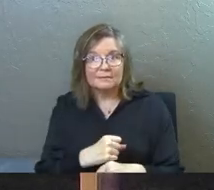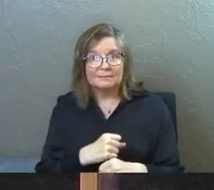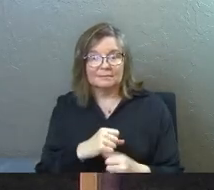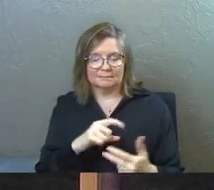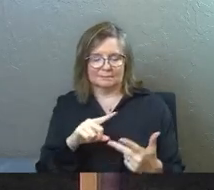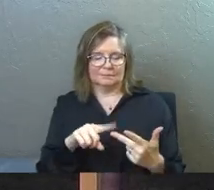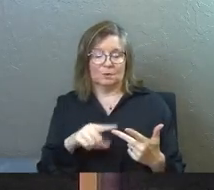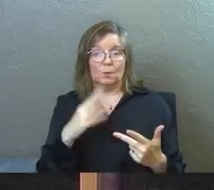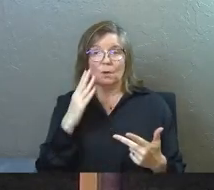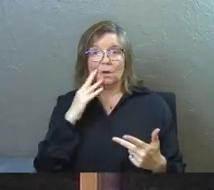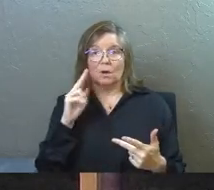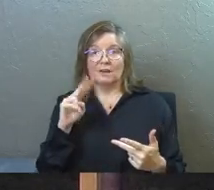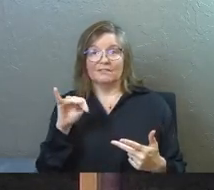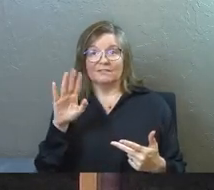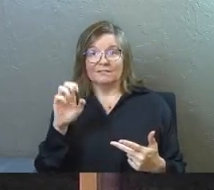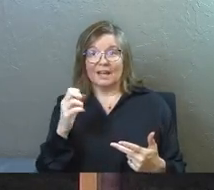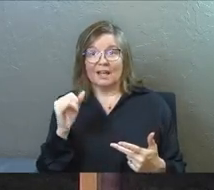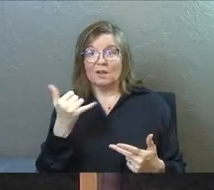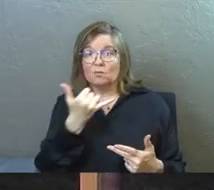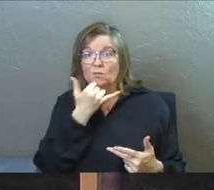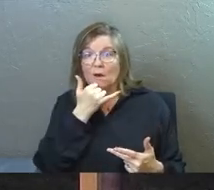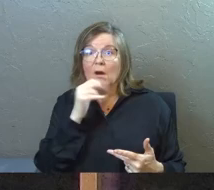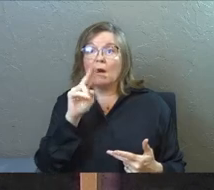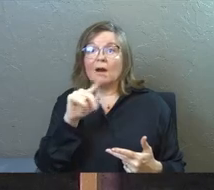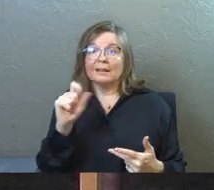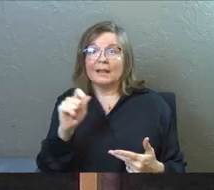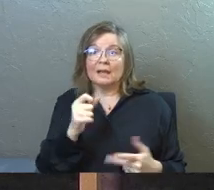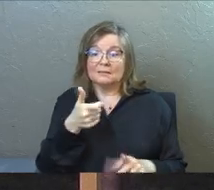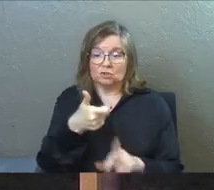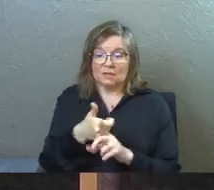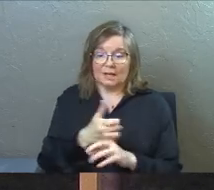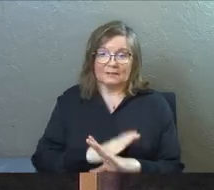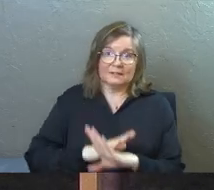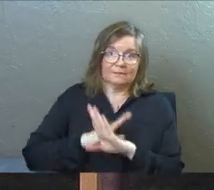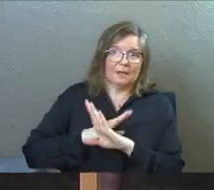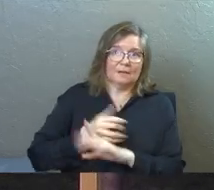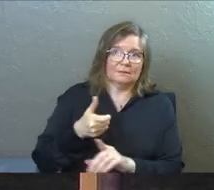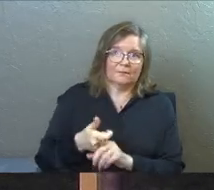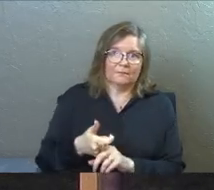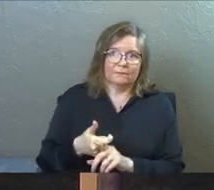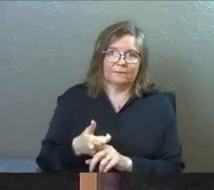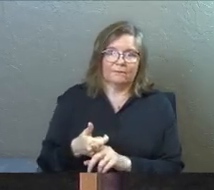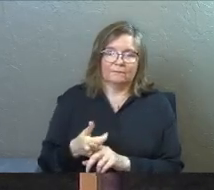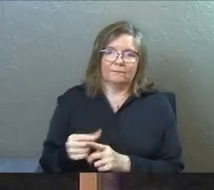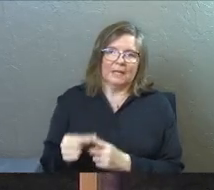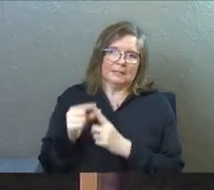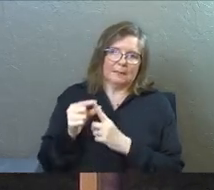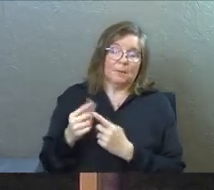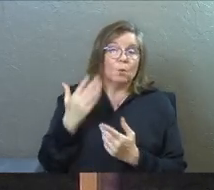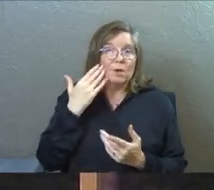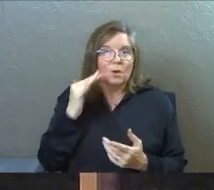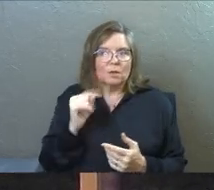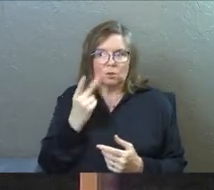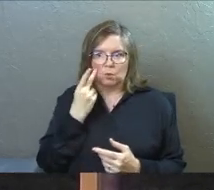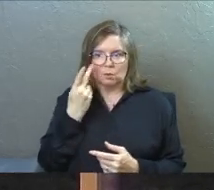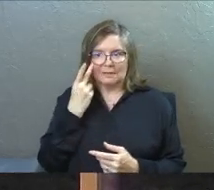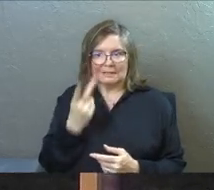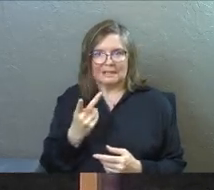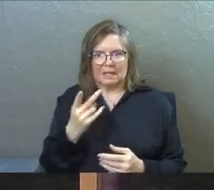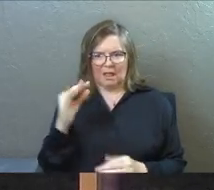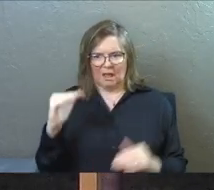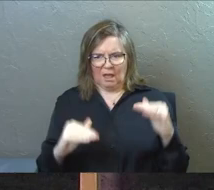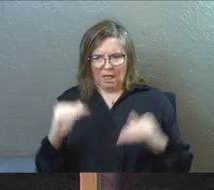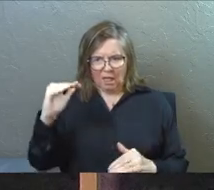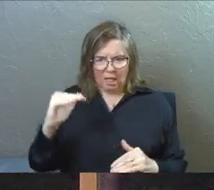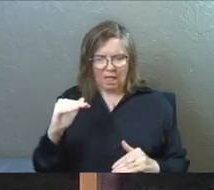We all know that violence is wrong unless it's in self-defense. We just know it. Because as soon as we see that injustice,